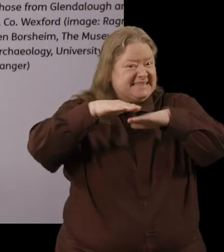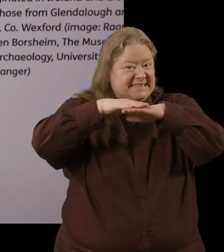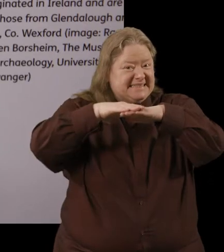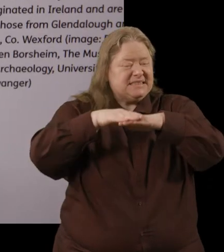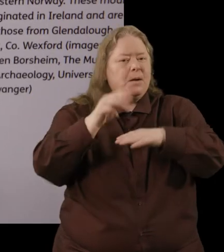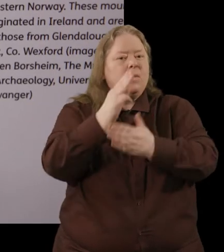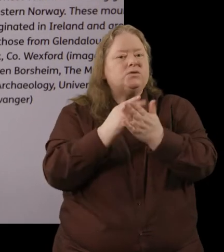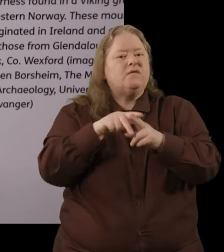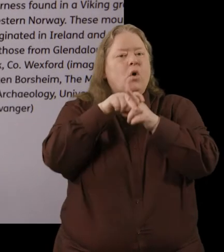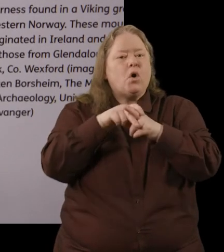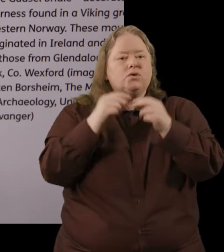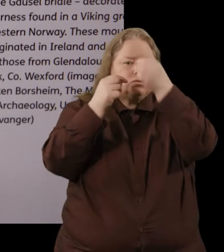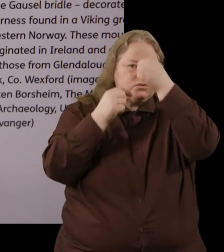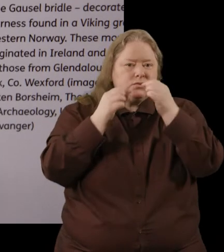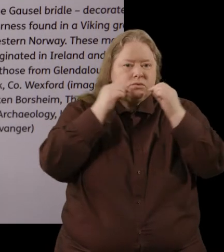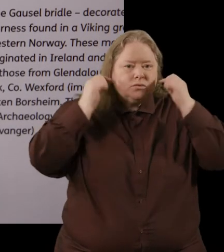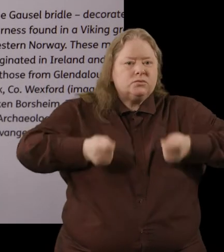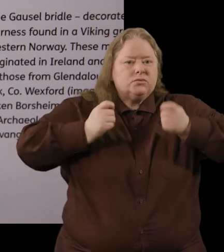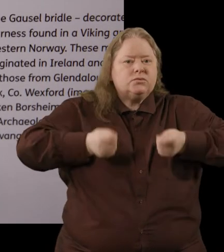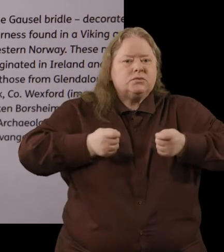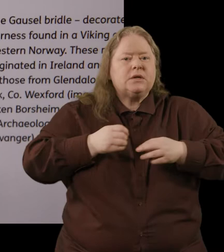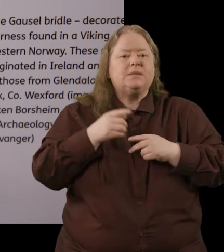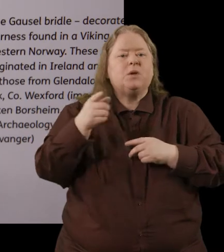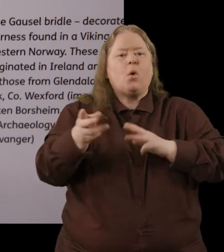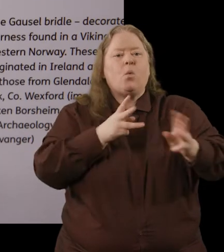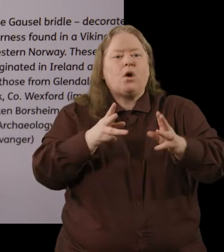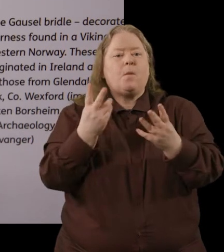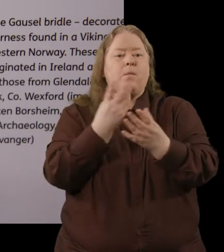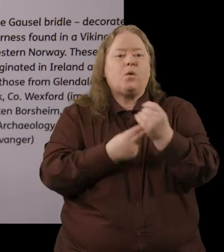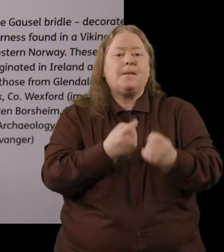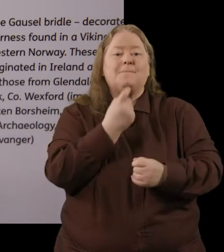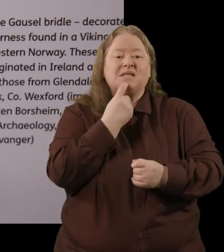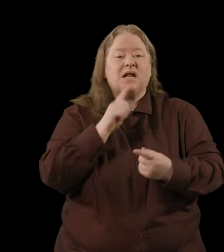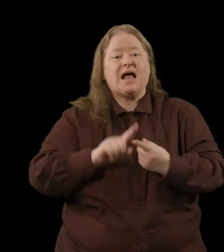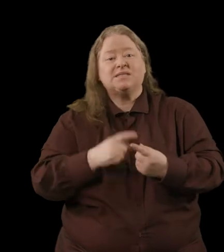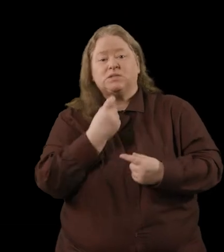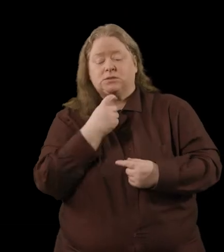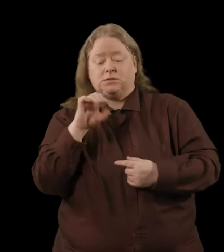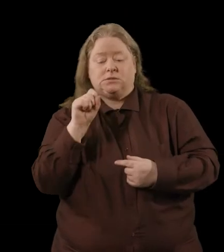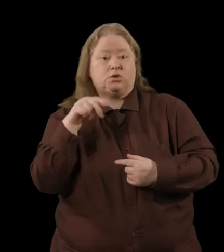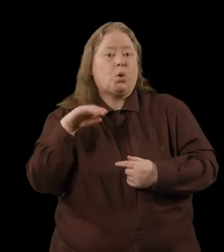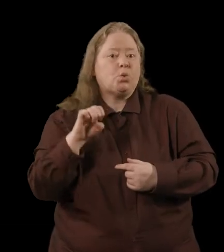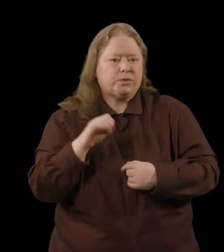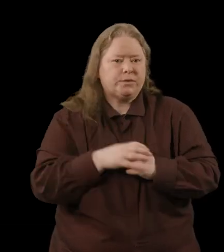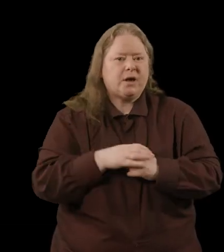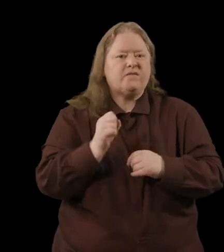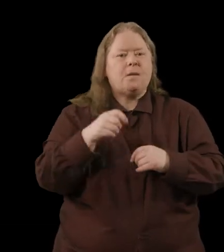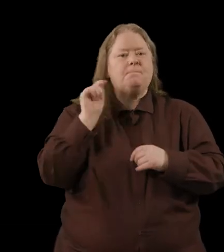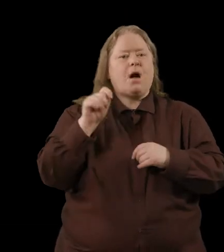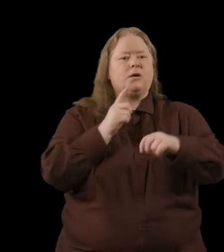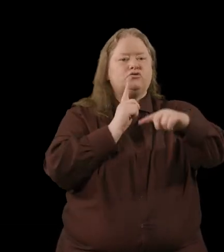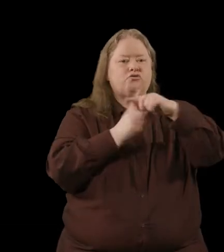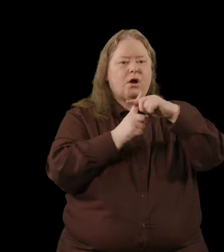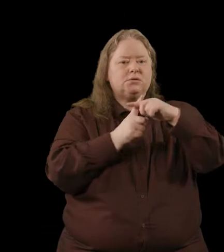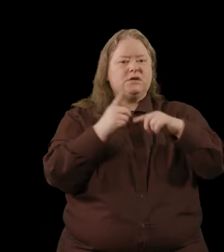was part of a horse harness. They would have been working both in metal and in stone. So there's a beautiful cross, also the market cross,